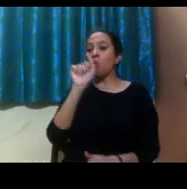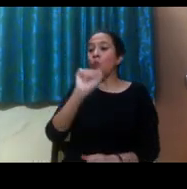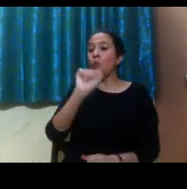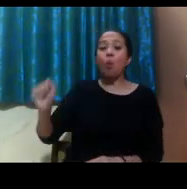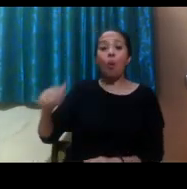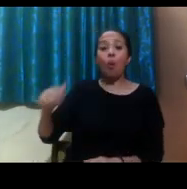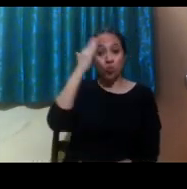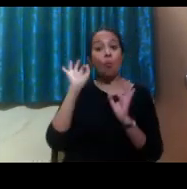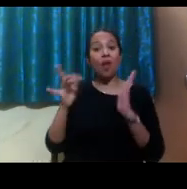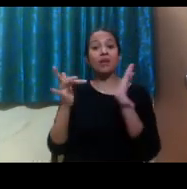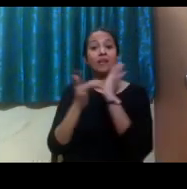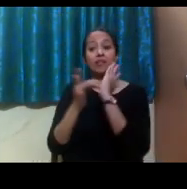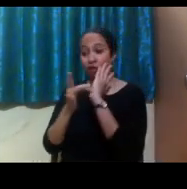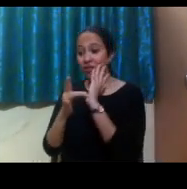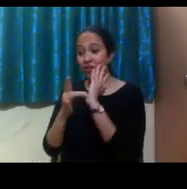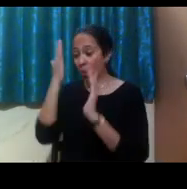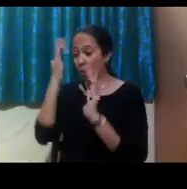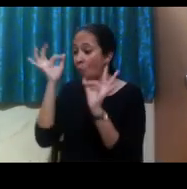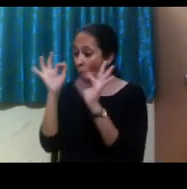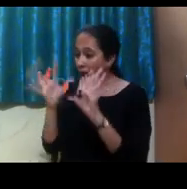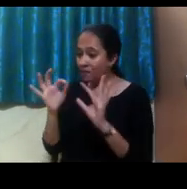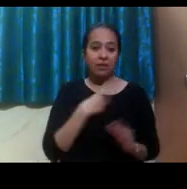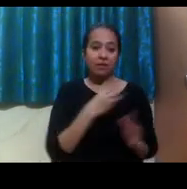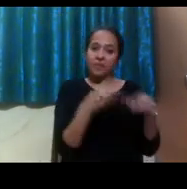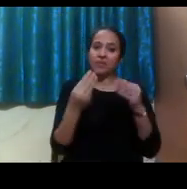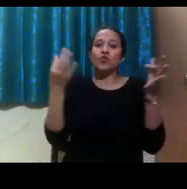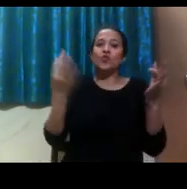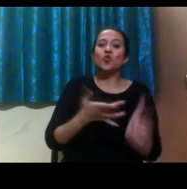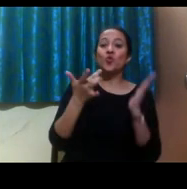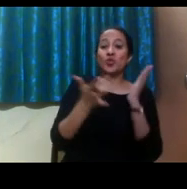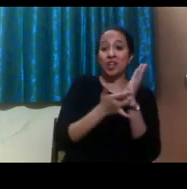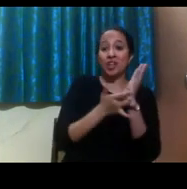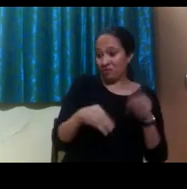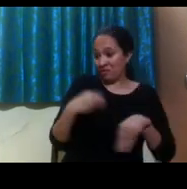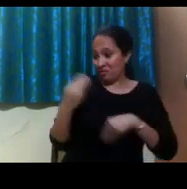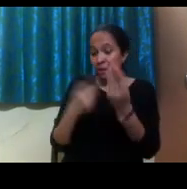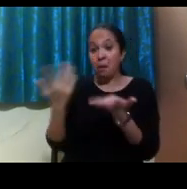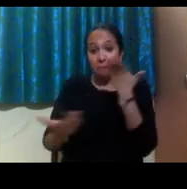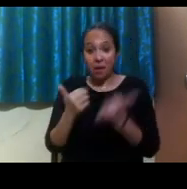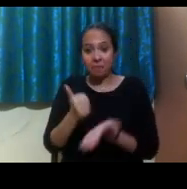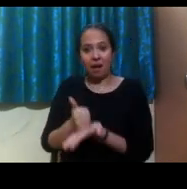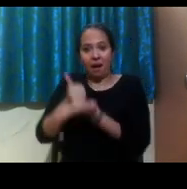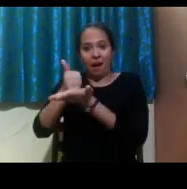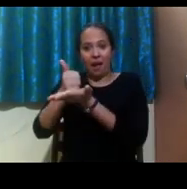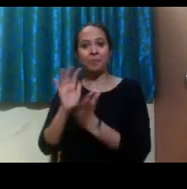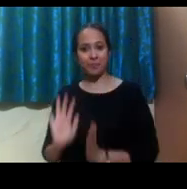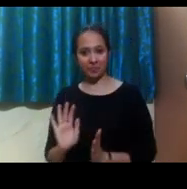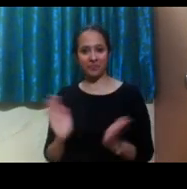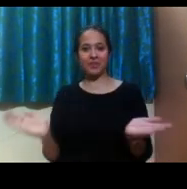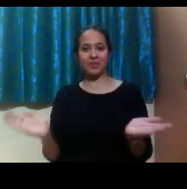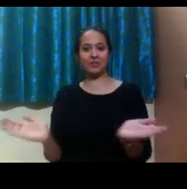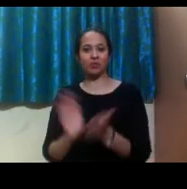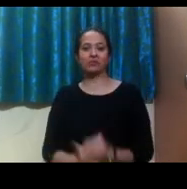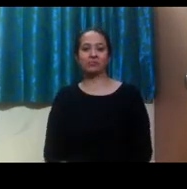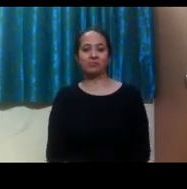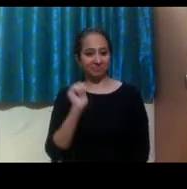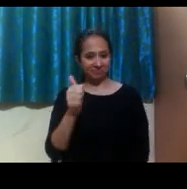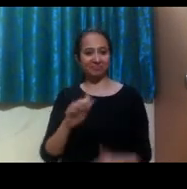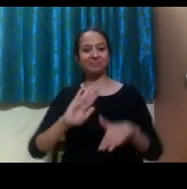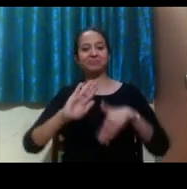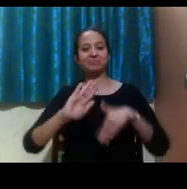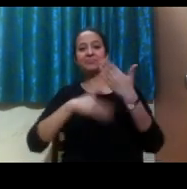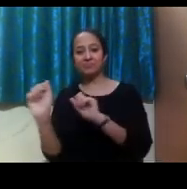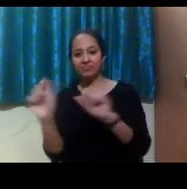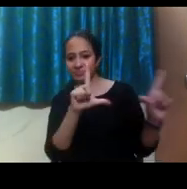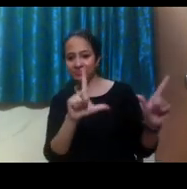we might introduce you to some new technology and train you on that and see if that might help you while you're in the classroom. Alrighty, next slide, please.